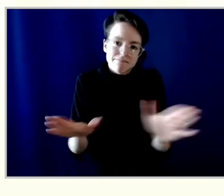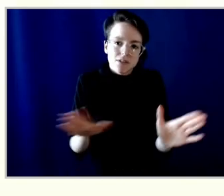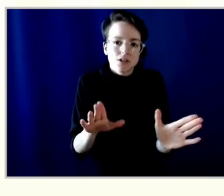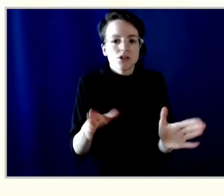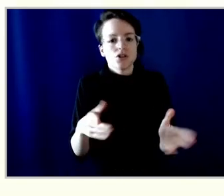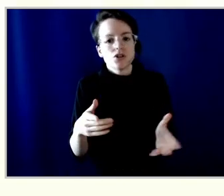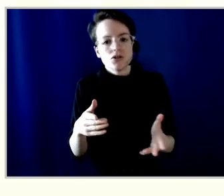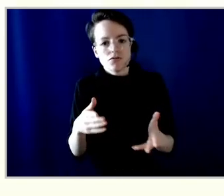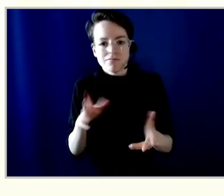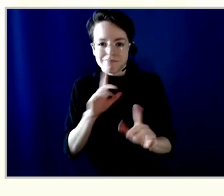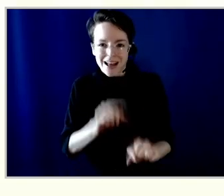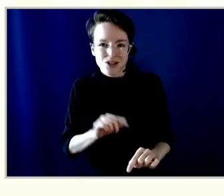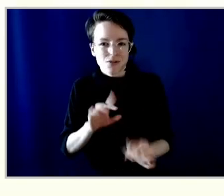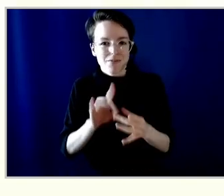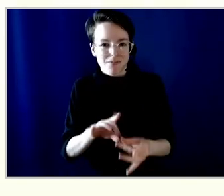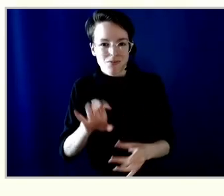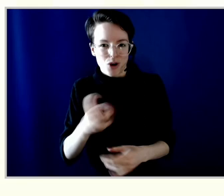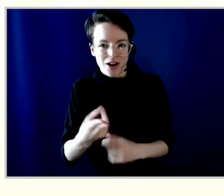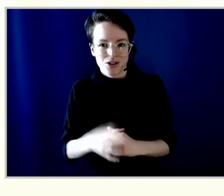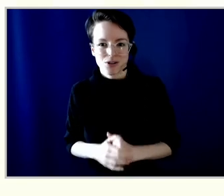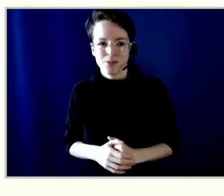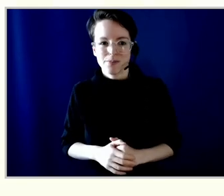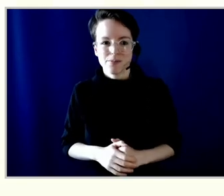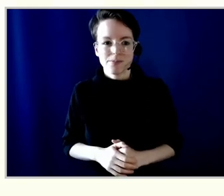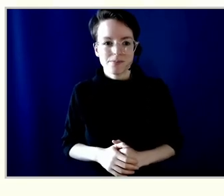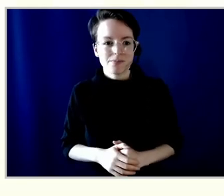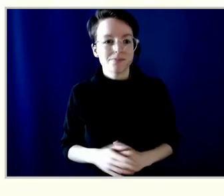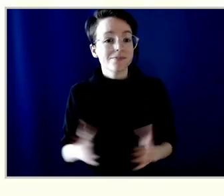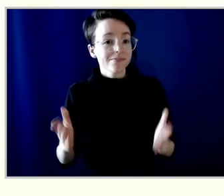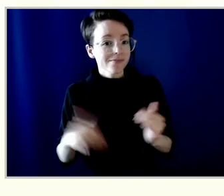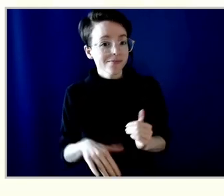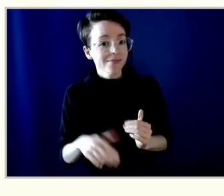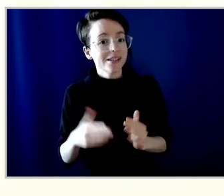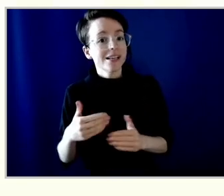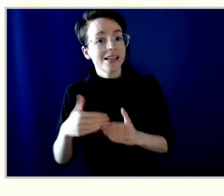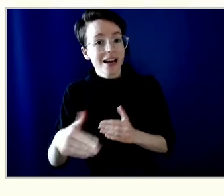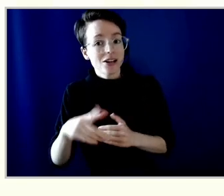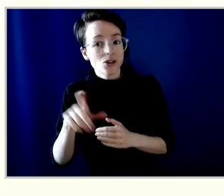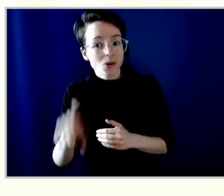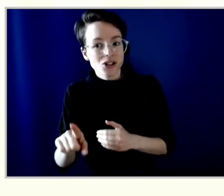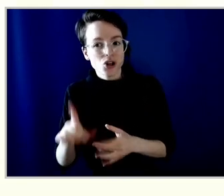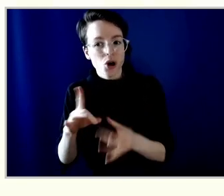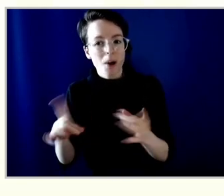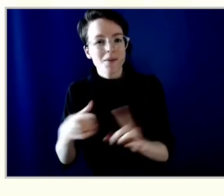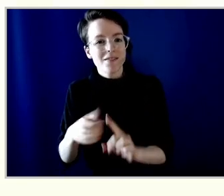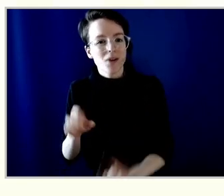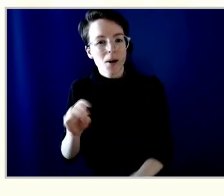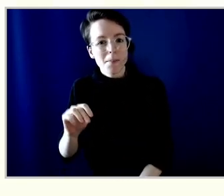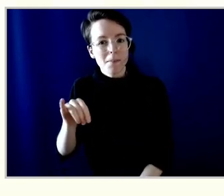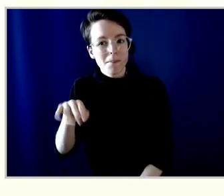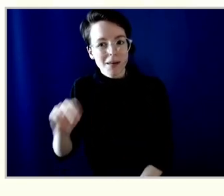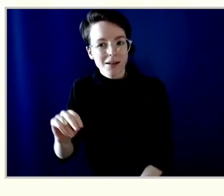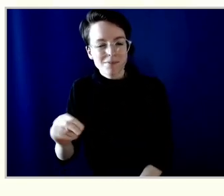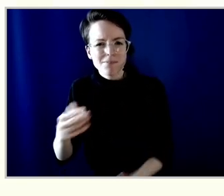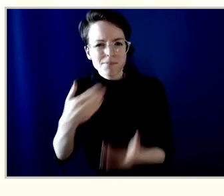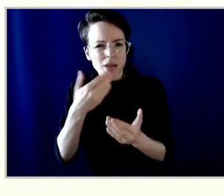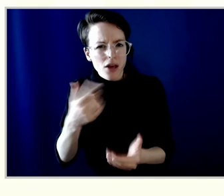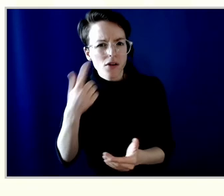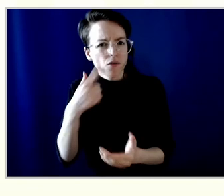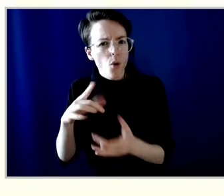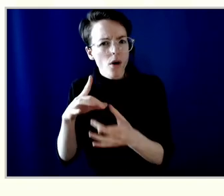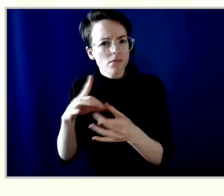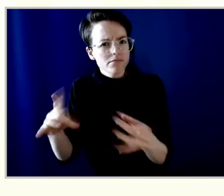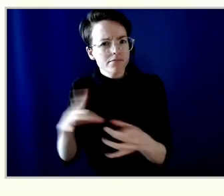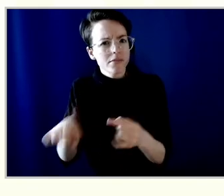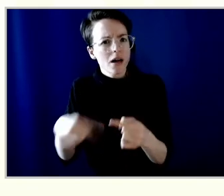comment. I'll just read it out. This is from Min. Thank you for addressing systemic racism. Wasn't expecting this and I'm very